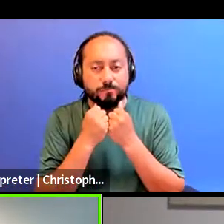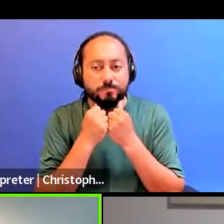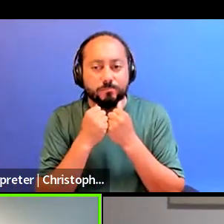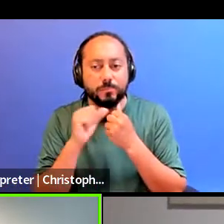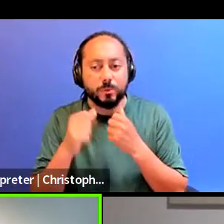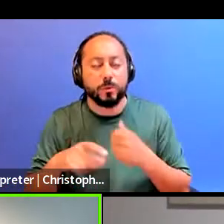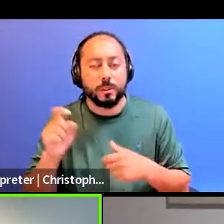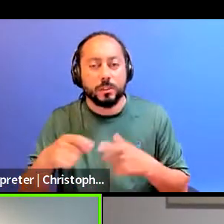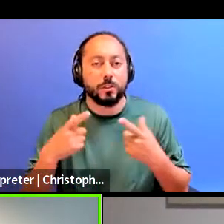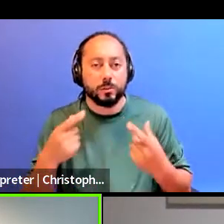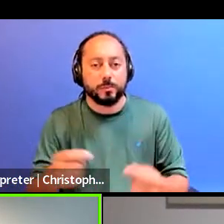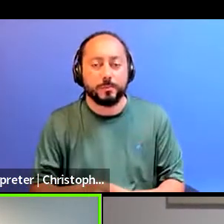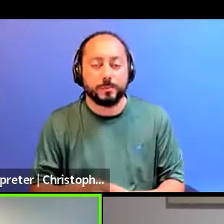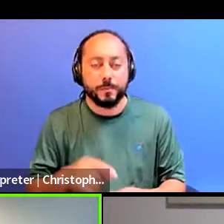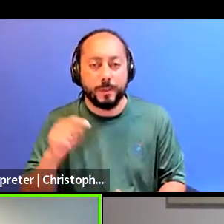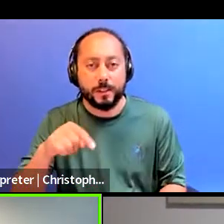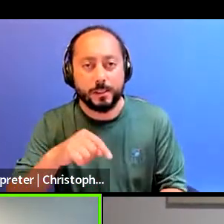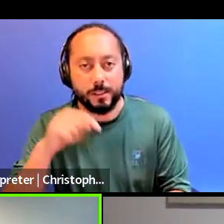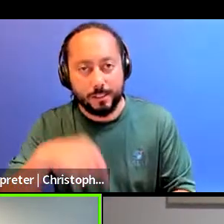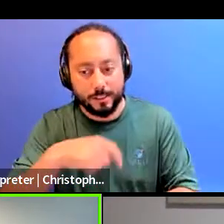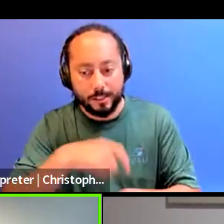we need to be doing at this time.